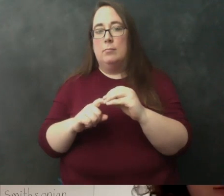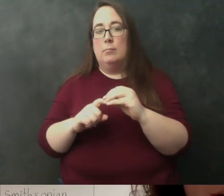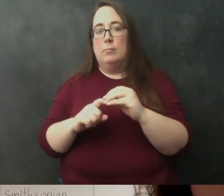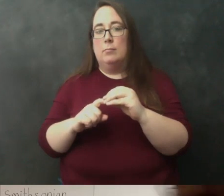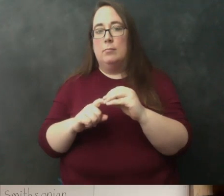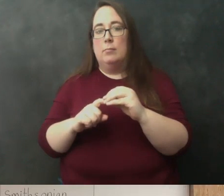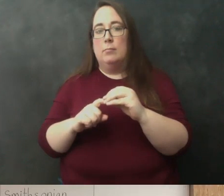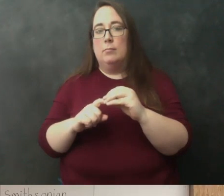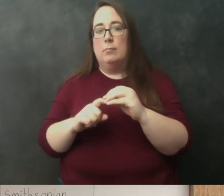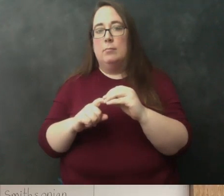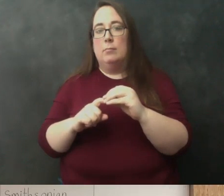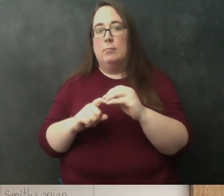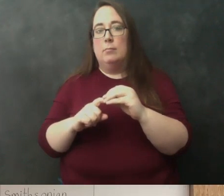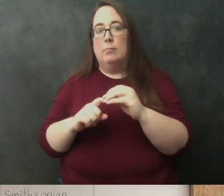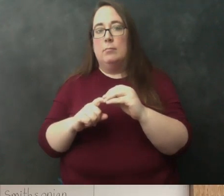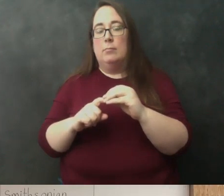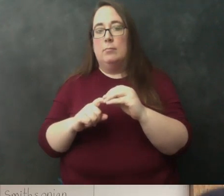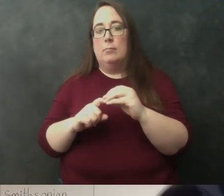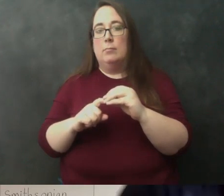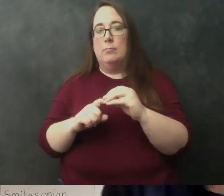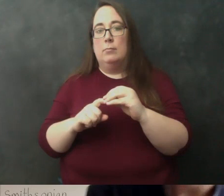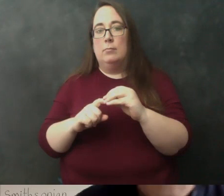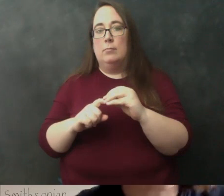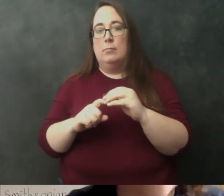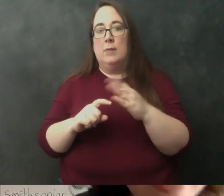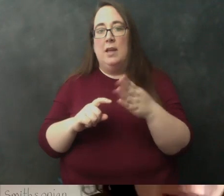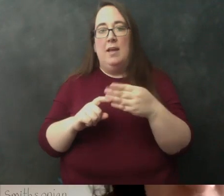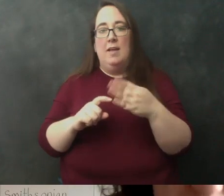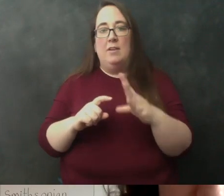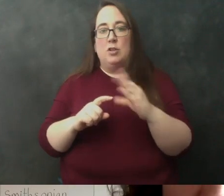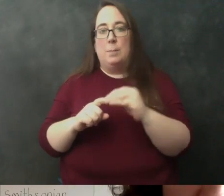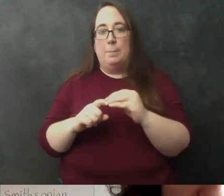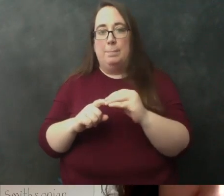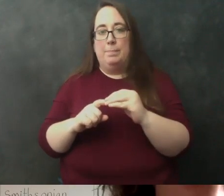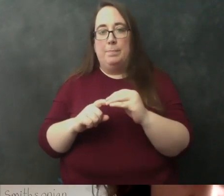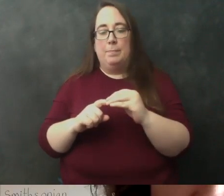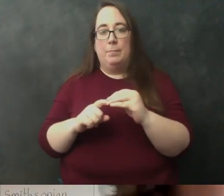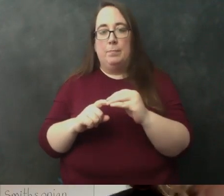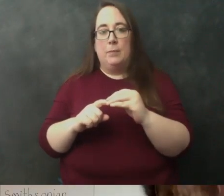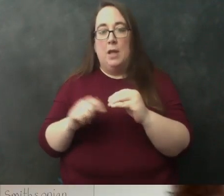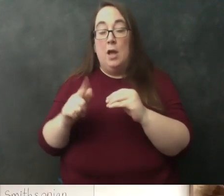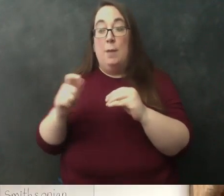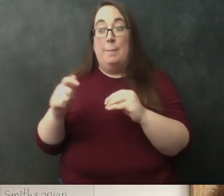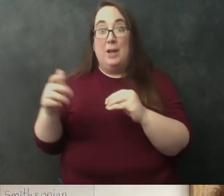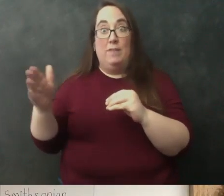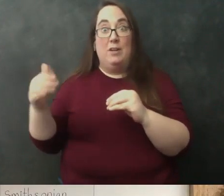that in front of a hundred people fish okay what eats the fish a bigger fish